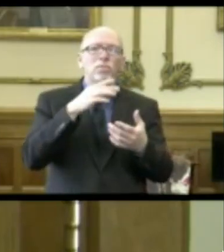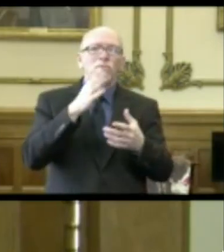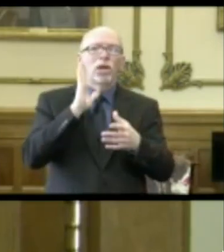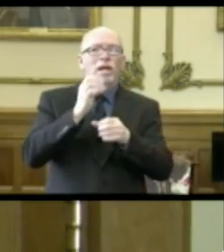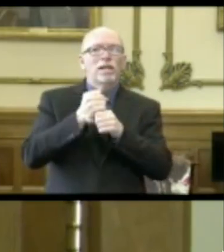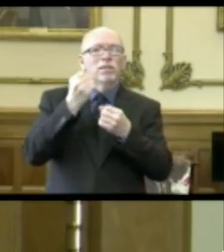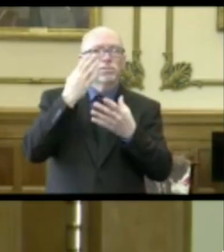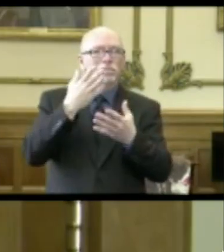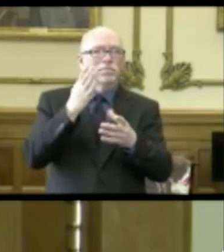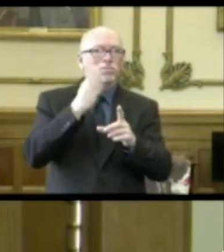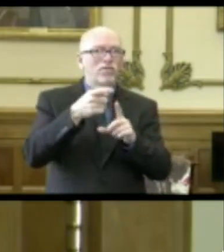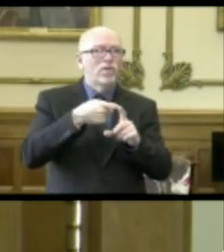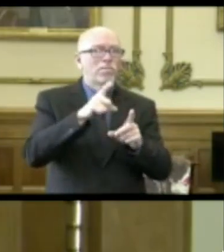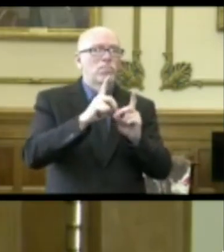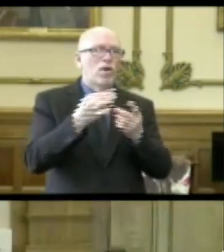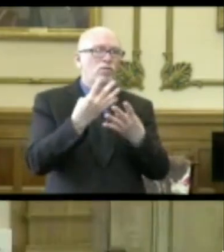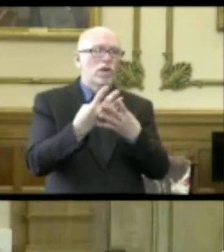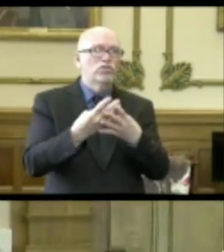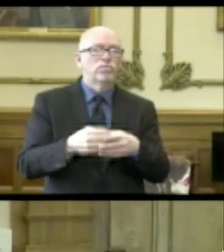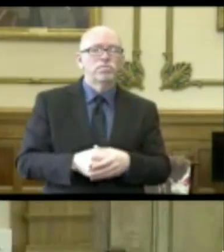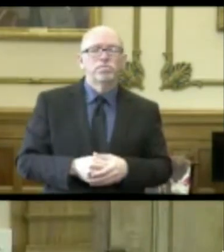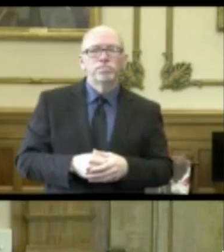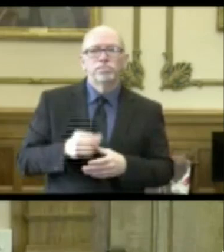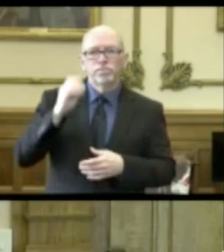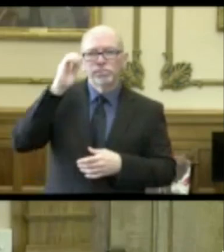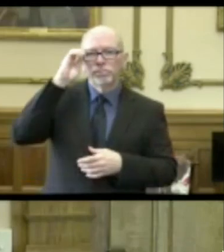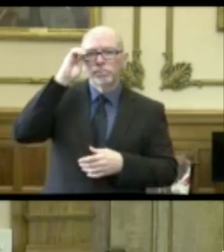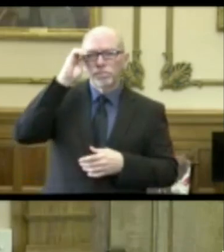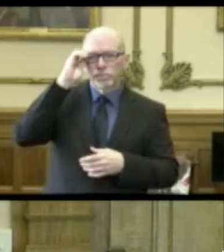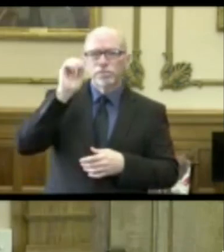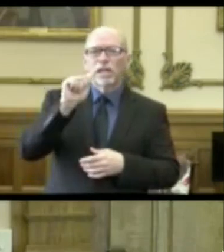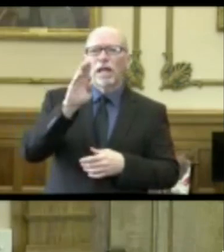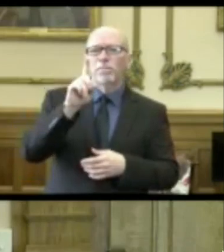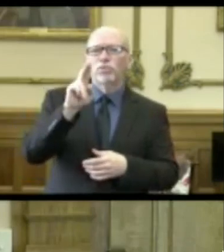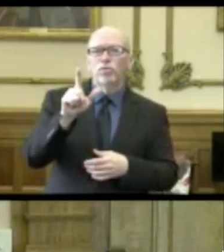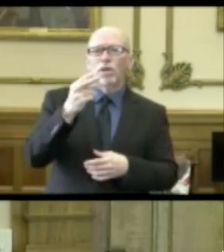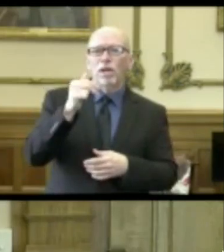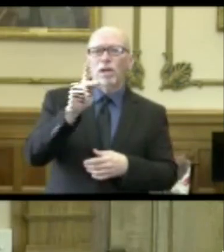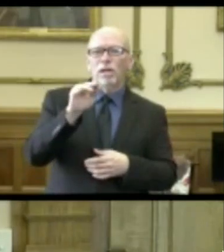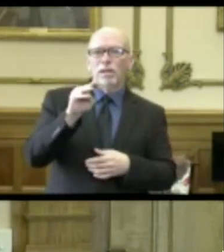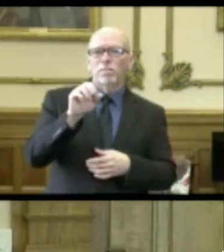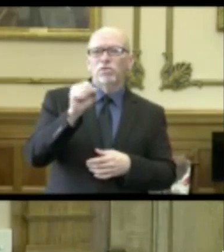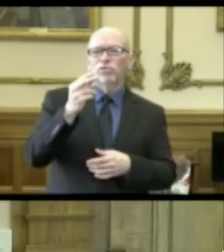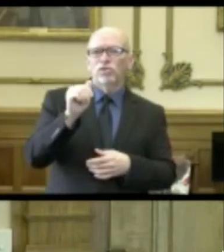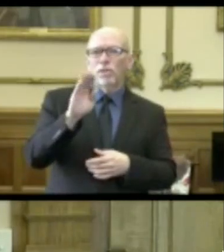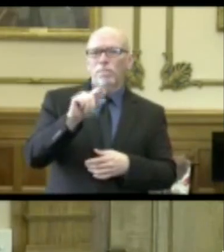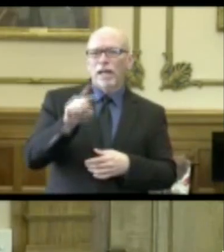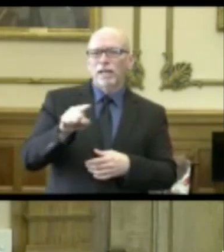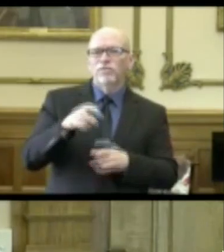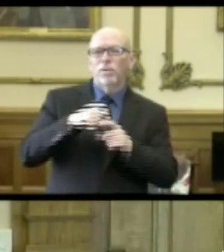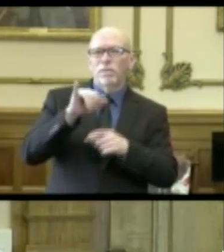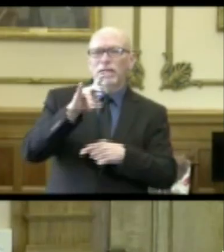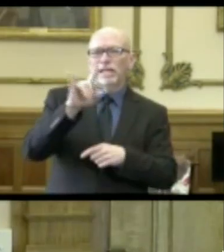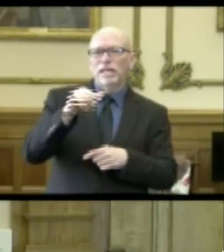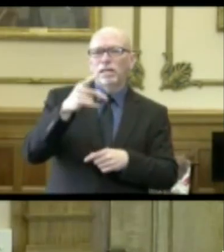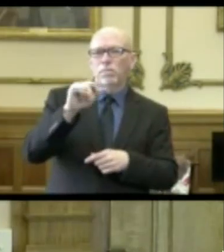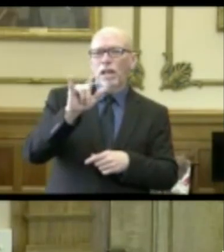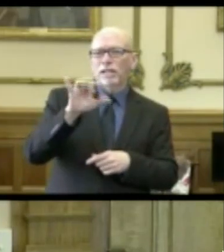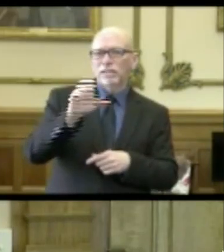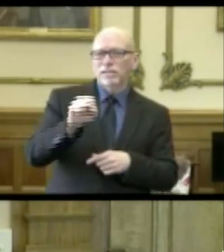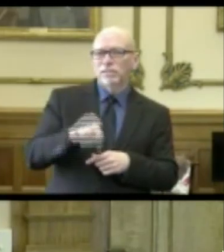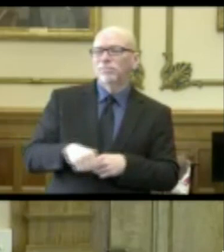from the Department of Correction. Thank you. Abdul-Hakim Shabazz, Indy Politics. Good afternoon, Abdul.